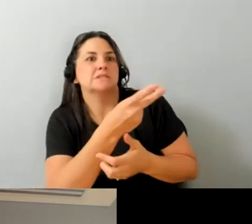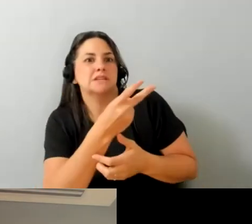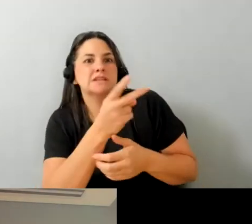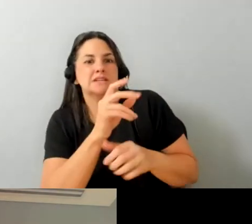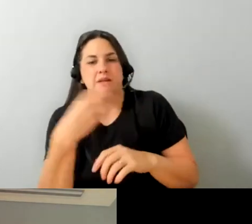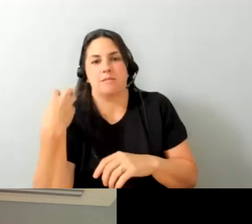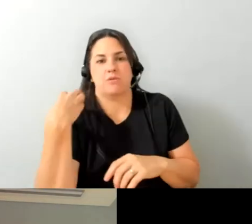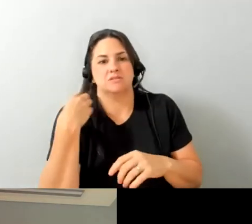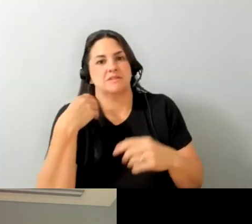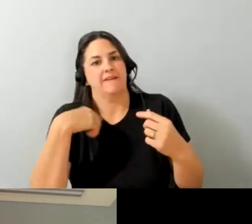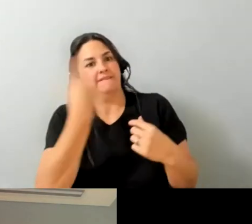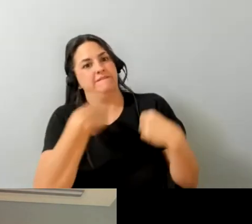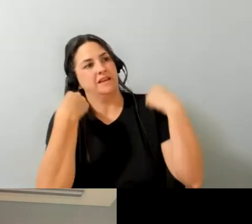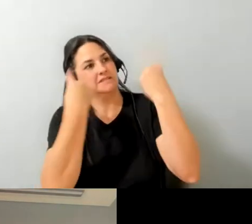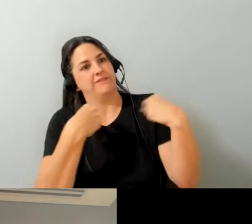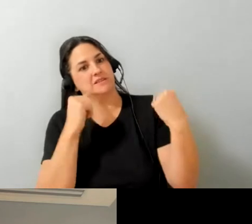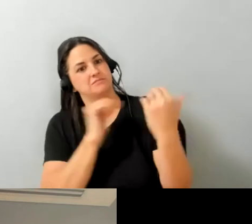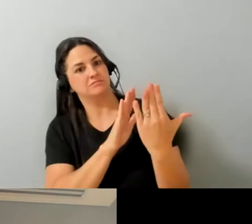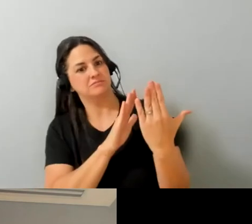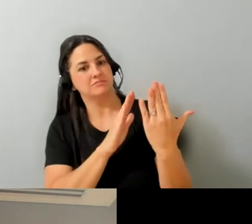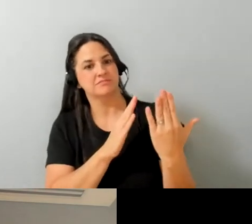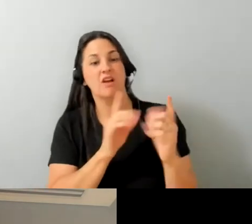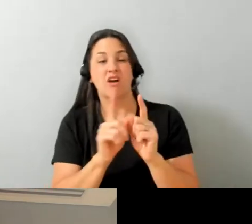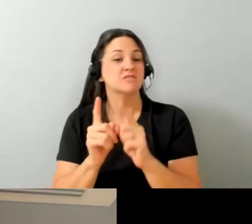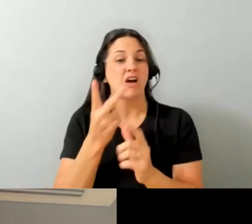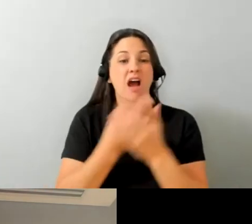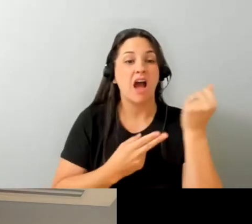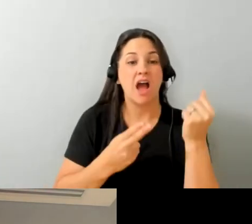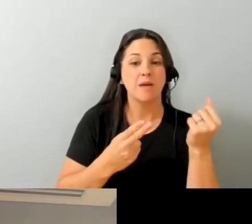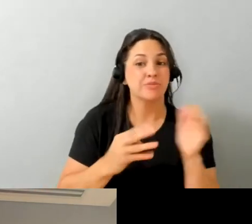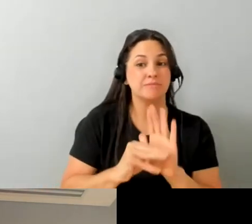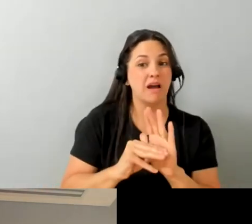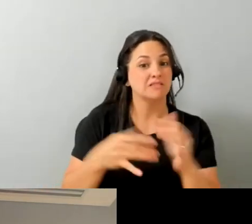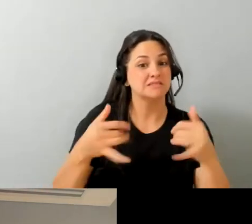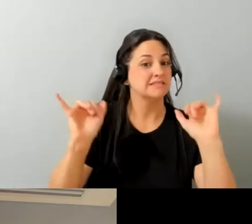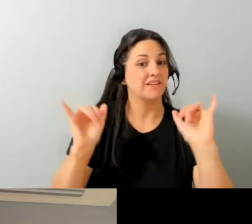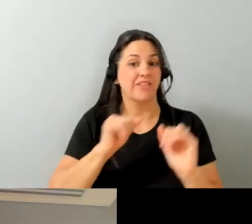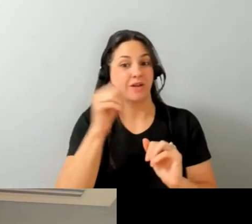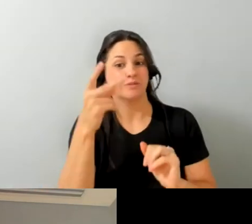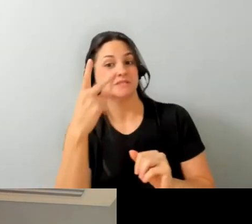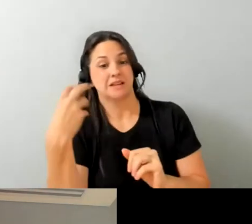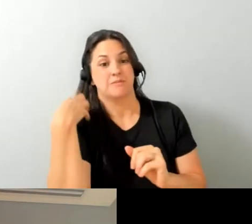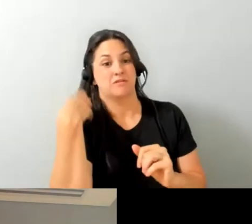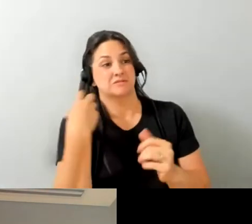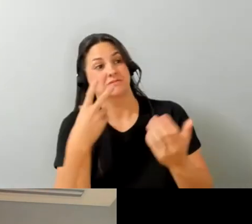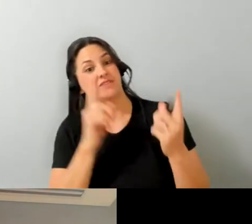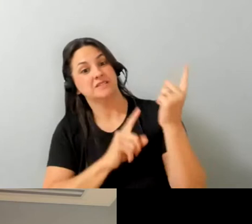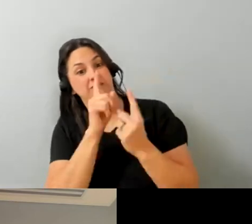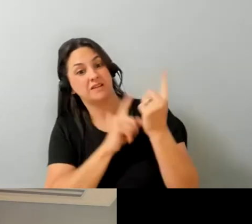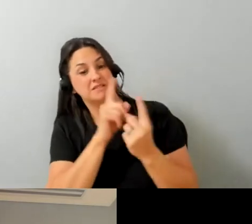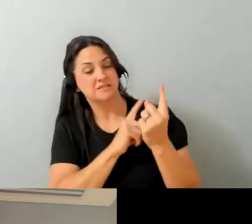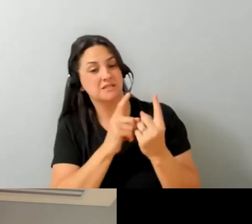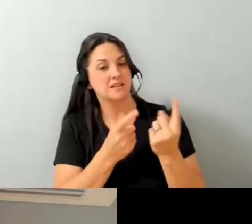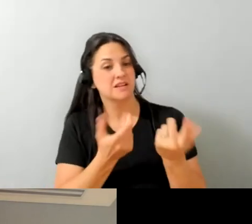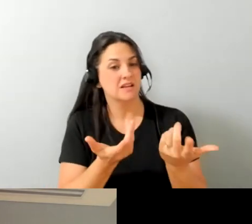more than on the odd occasion uh and even within a hybrid model have much less time to to work with and understand the people that